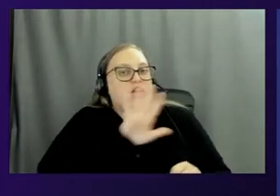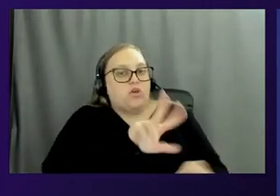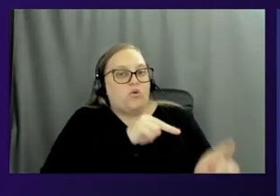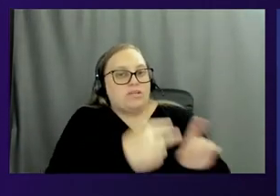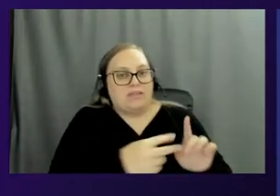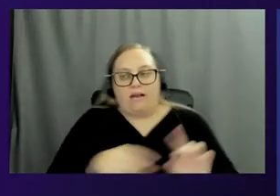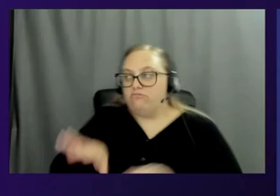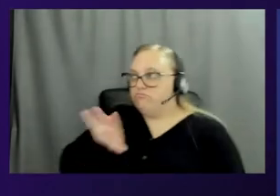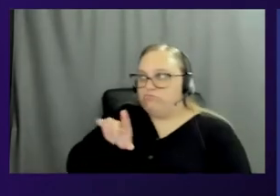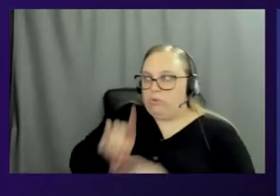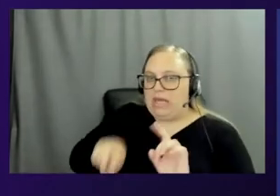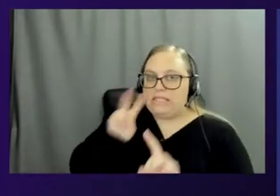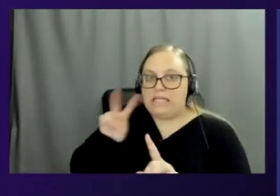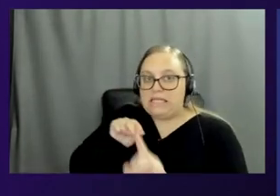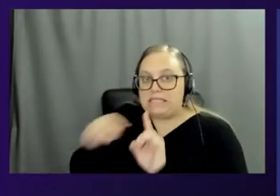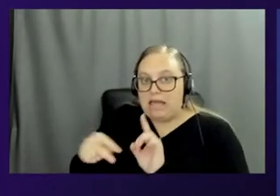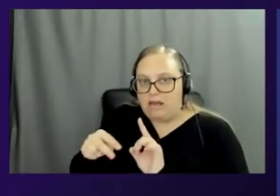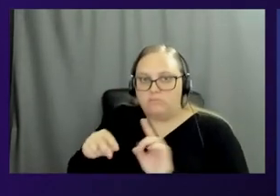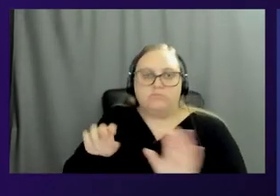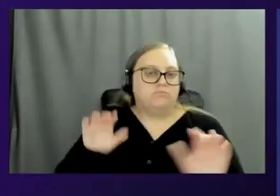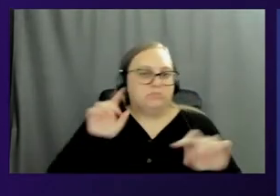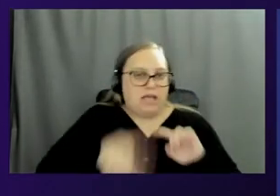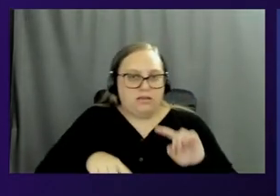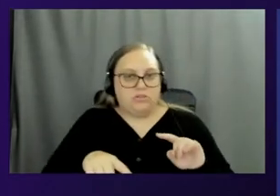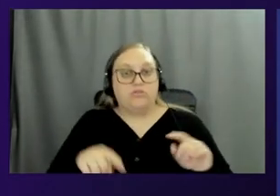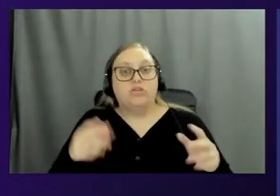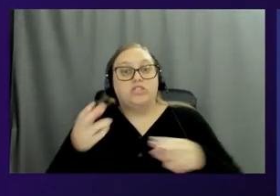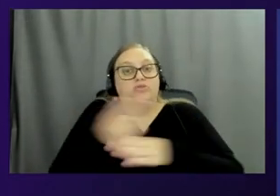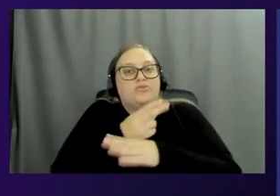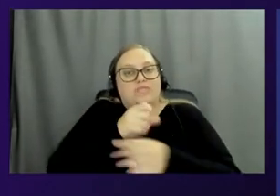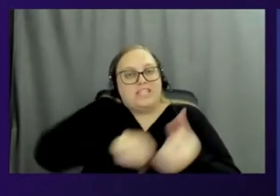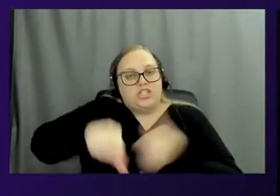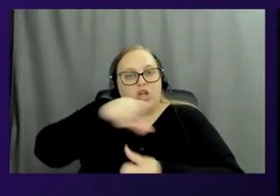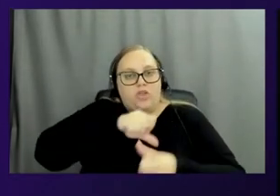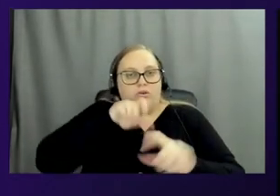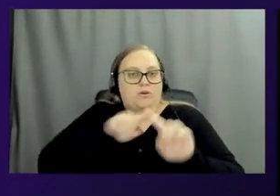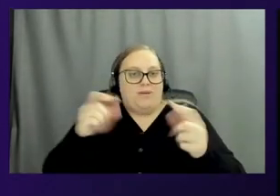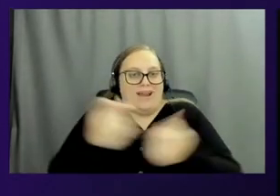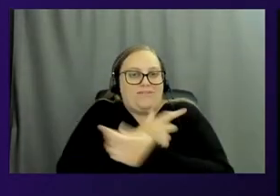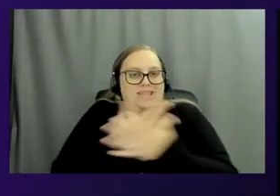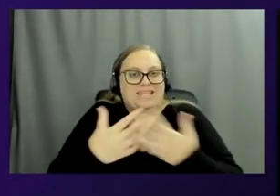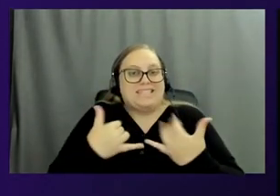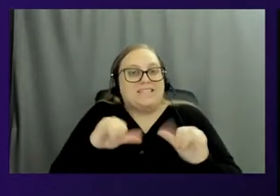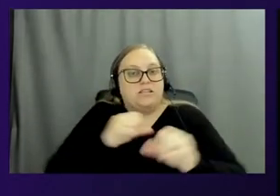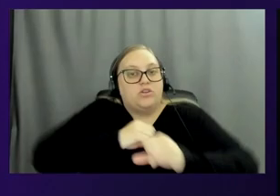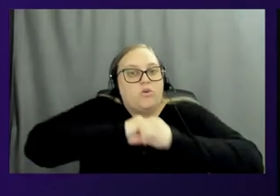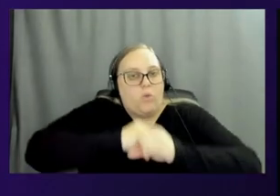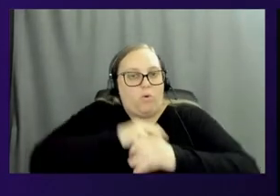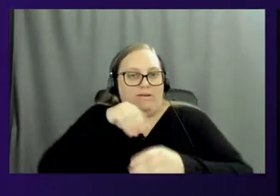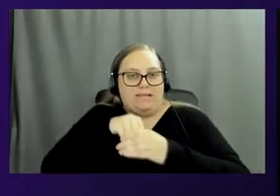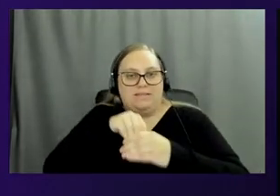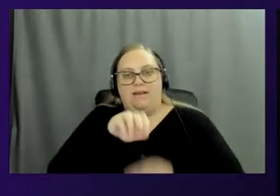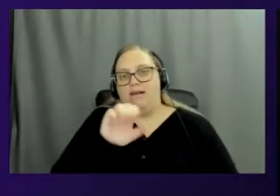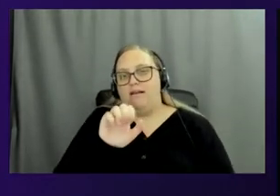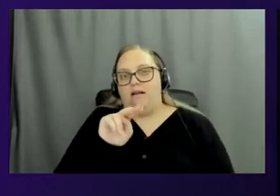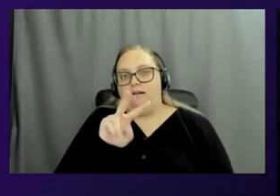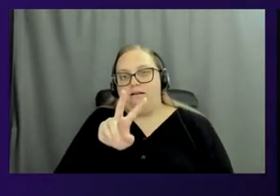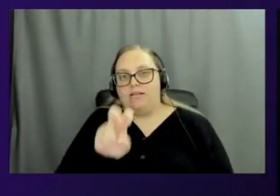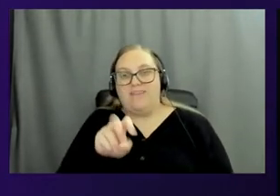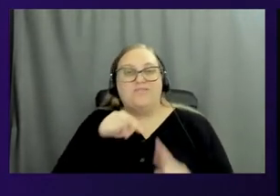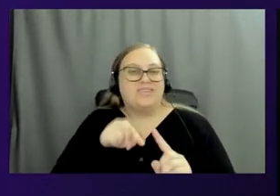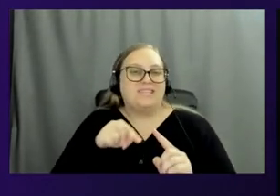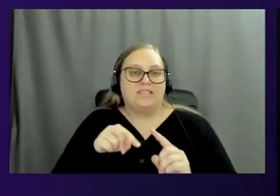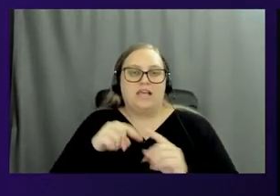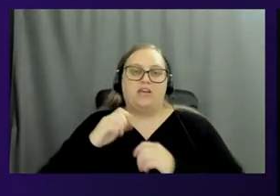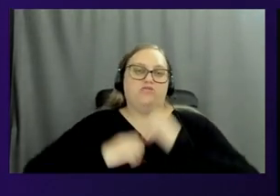So both of you didn't get to see each other's data or model, and then everything was processed securely inside the enclave. So that's one example. This is a construct that I just